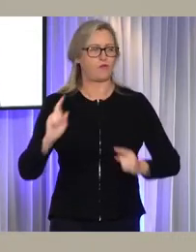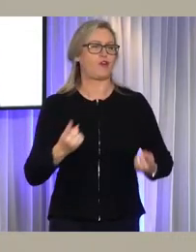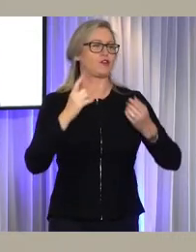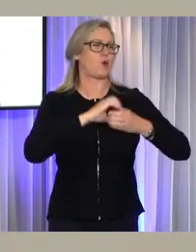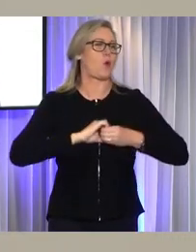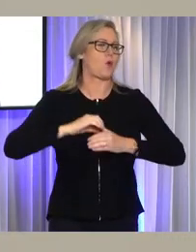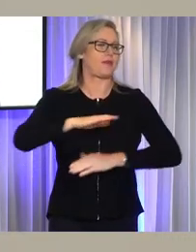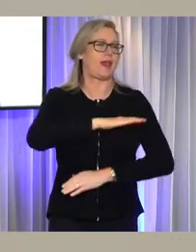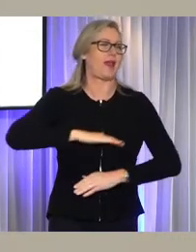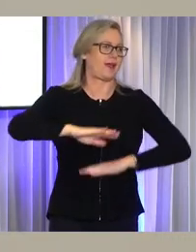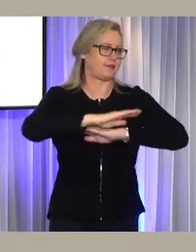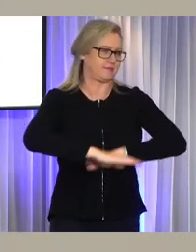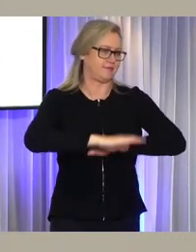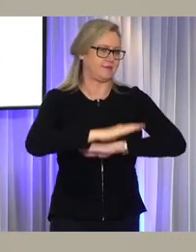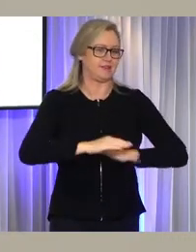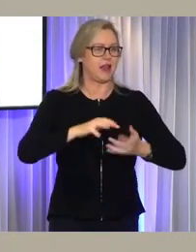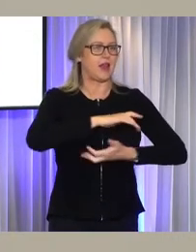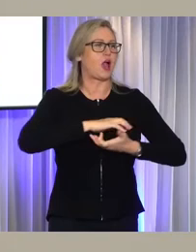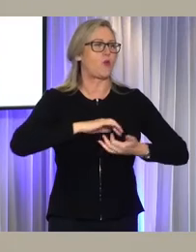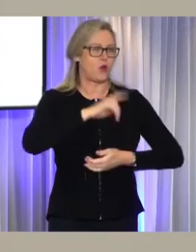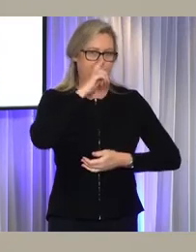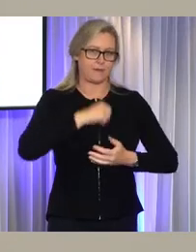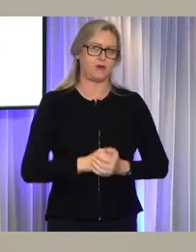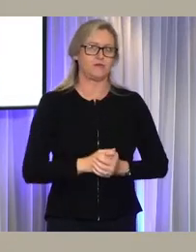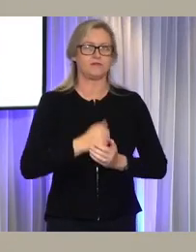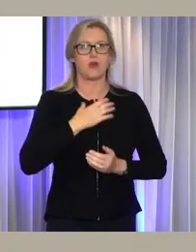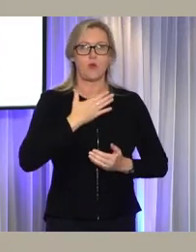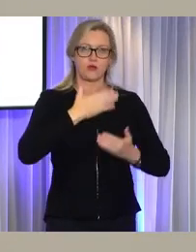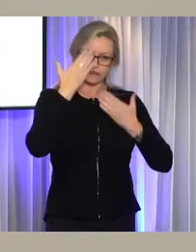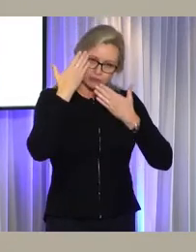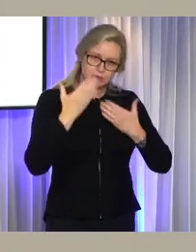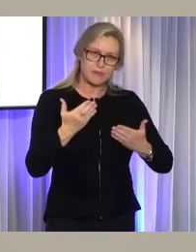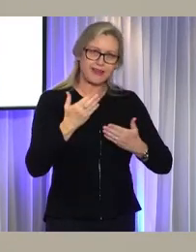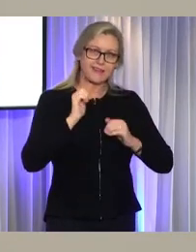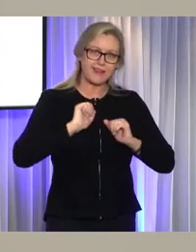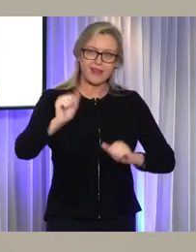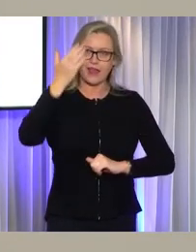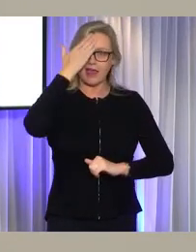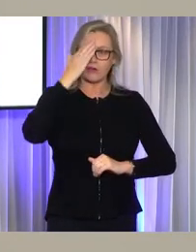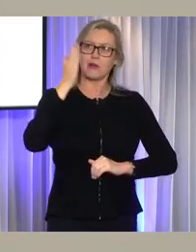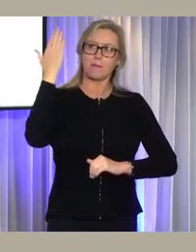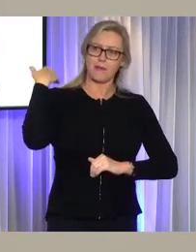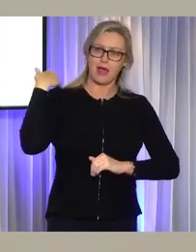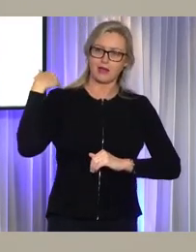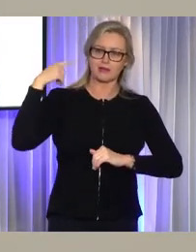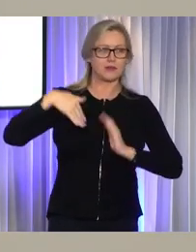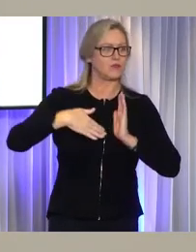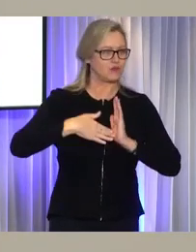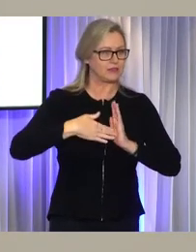today the Ngunnawal people. I like to pay my respects to their elders past present and emerging